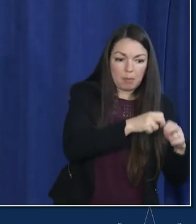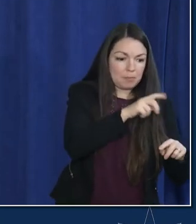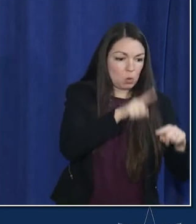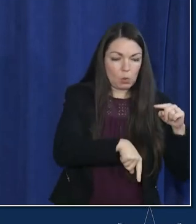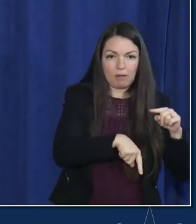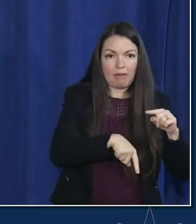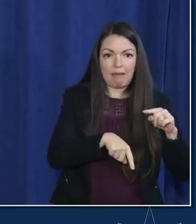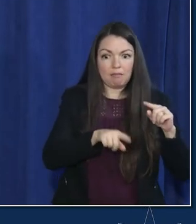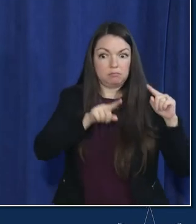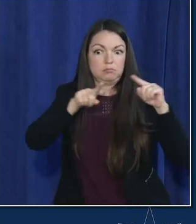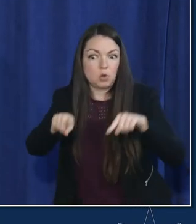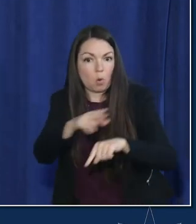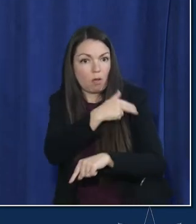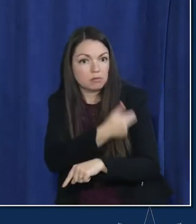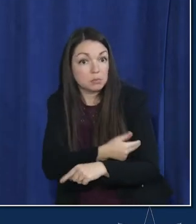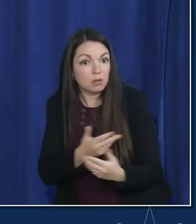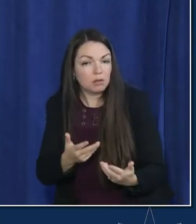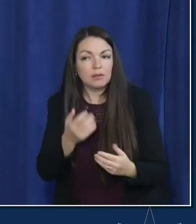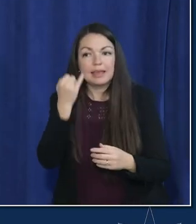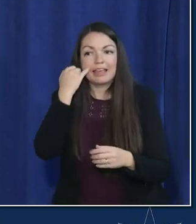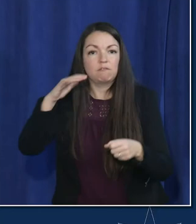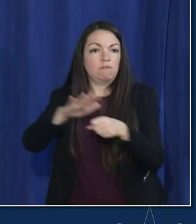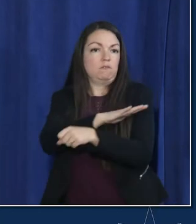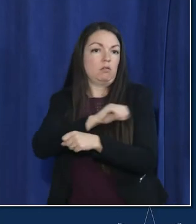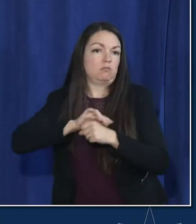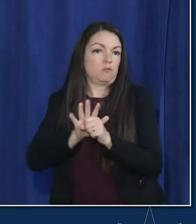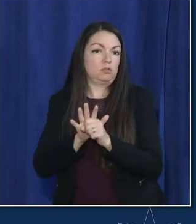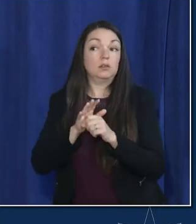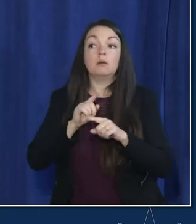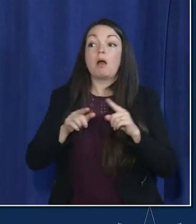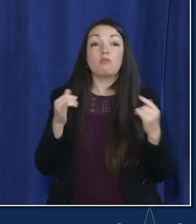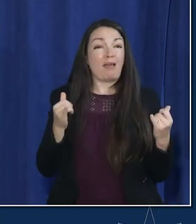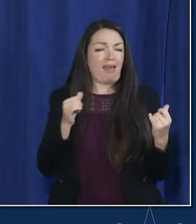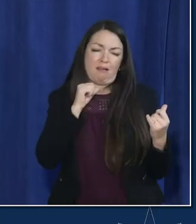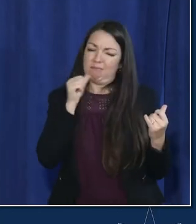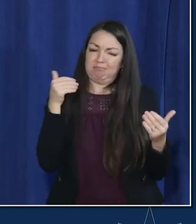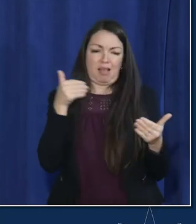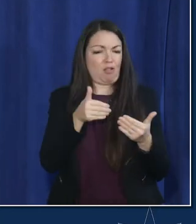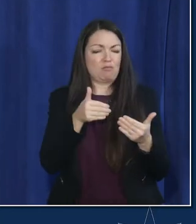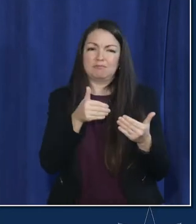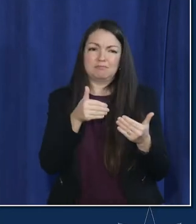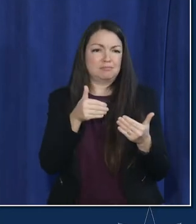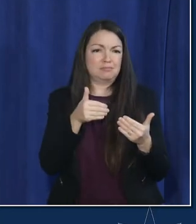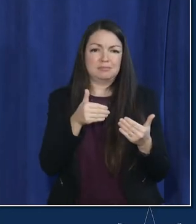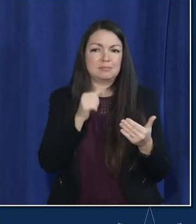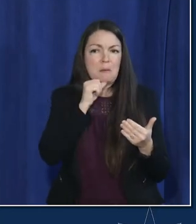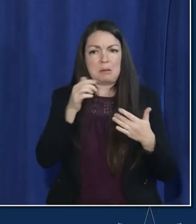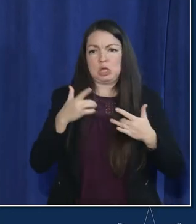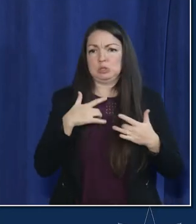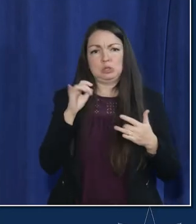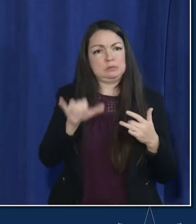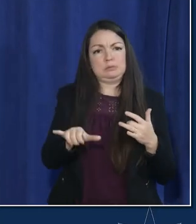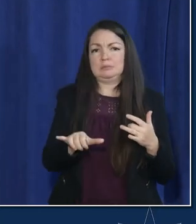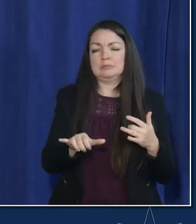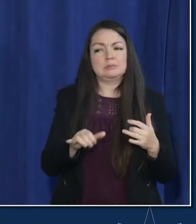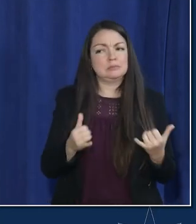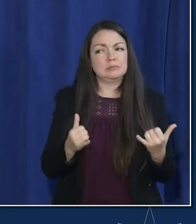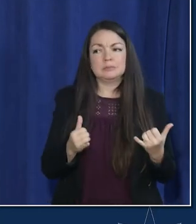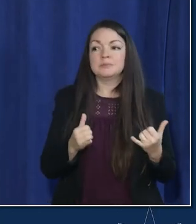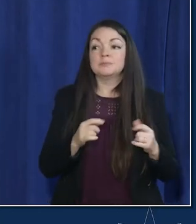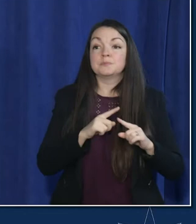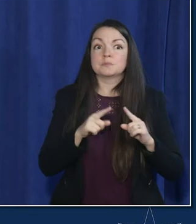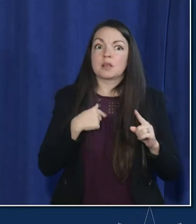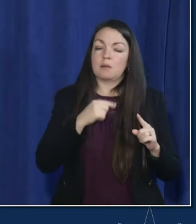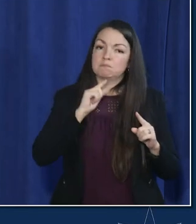can't really tolerate that we are nowhere near that and nothing that i'm seeing at this point is making me hugely concerned about going there i'm extremely